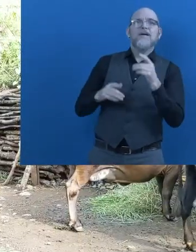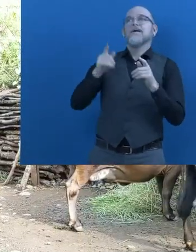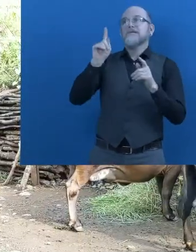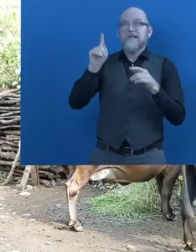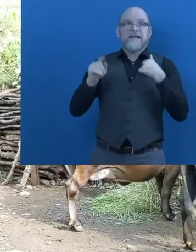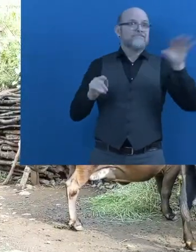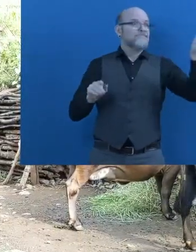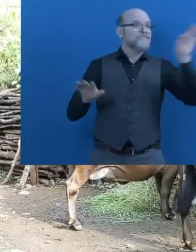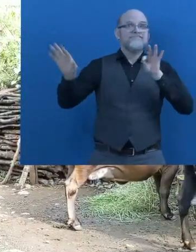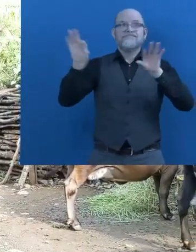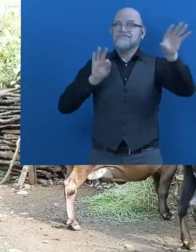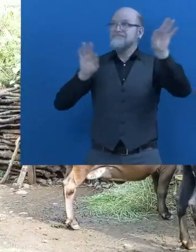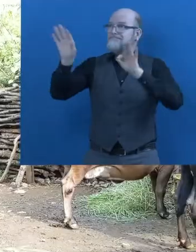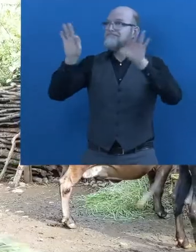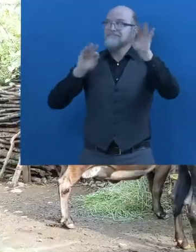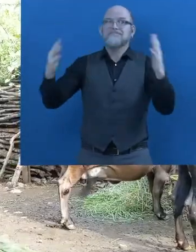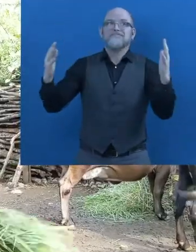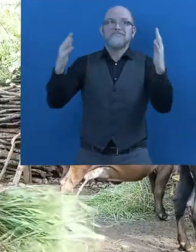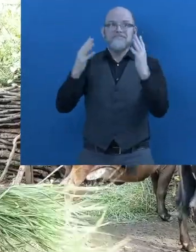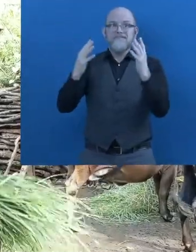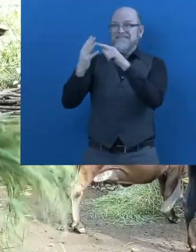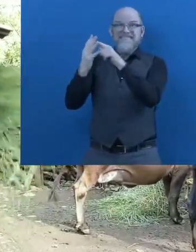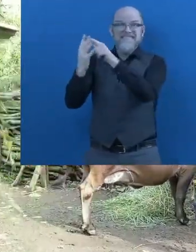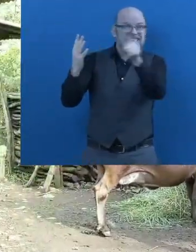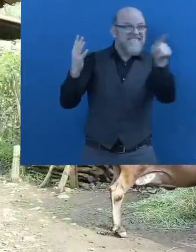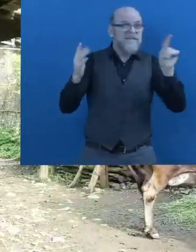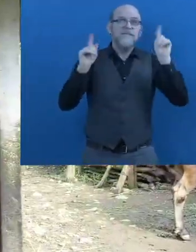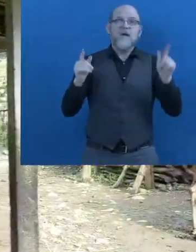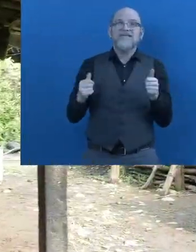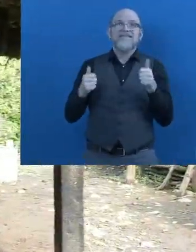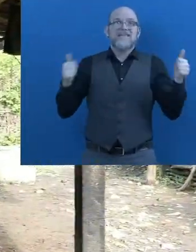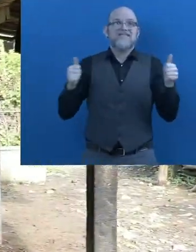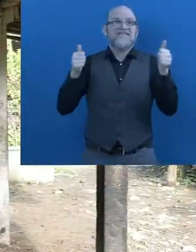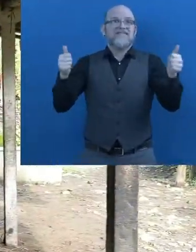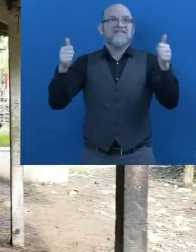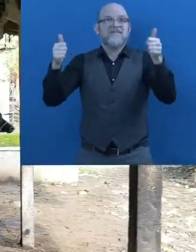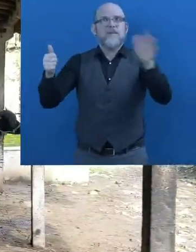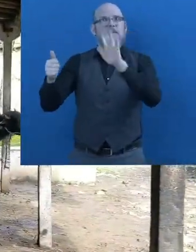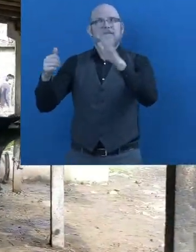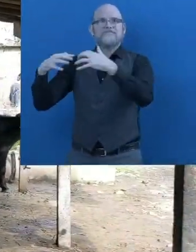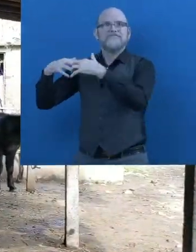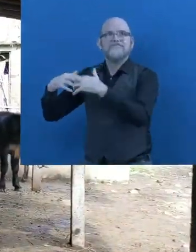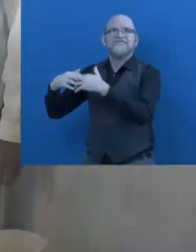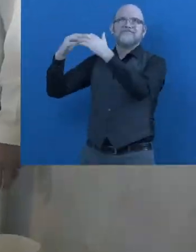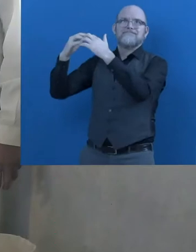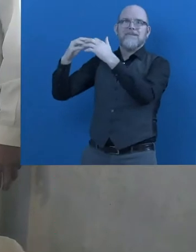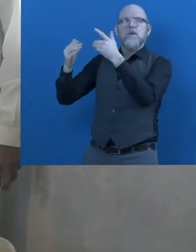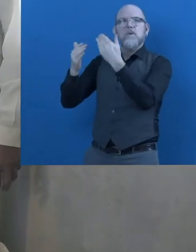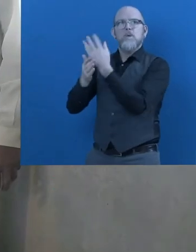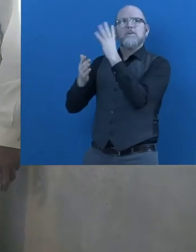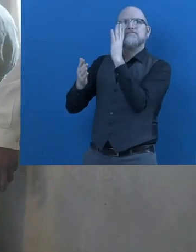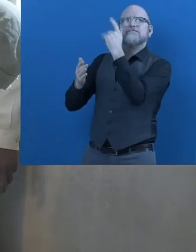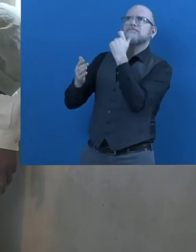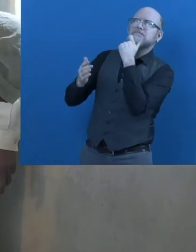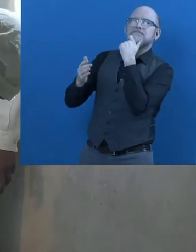one volunteer so that this E or C volunteer they found their lay level institution they are coming